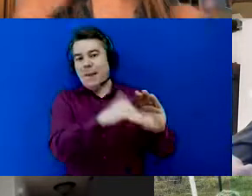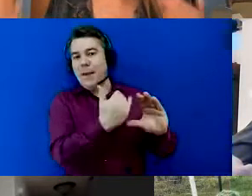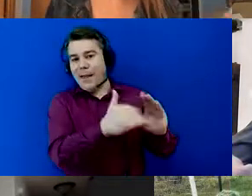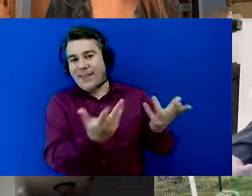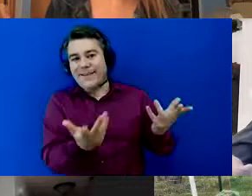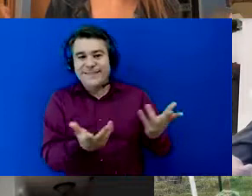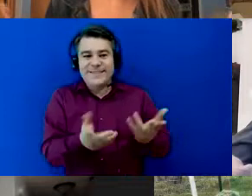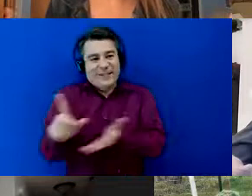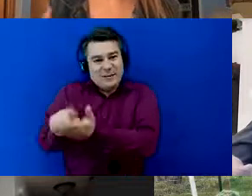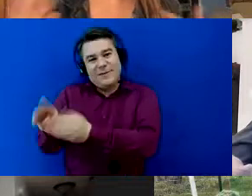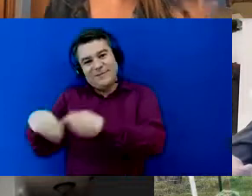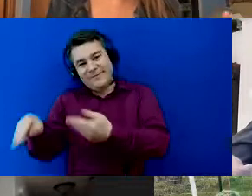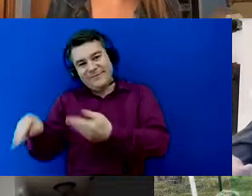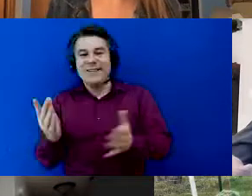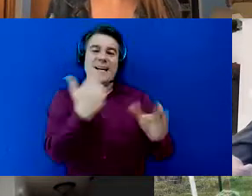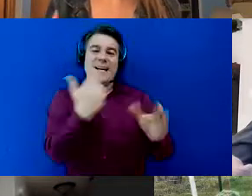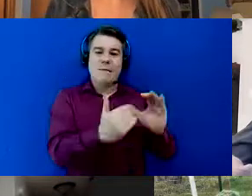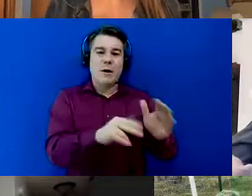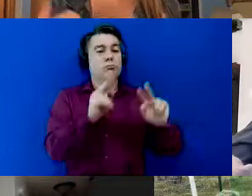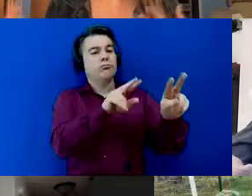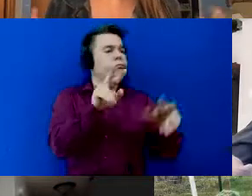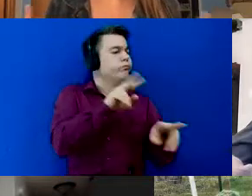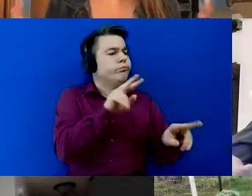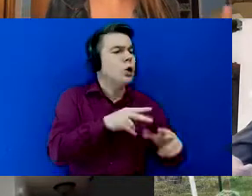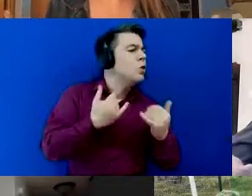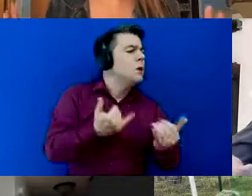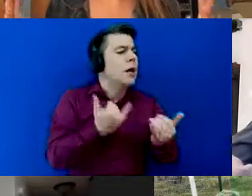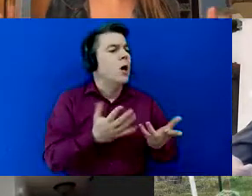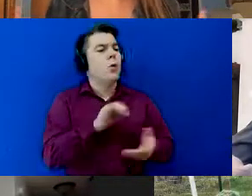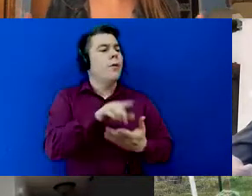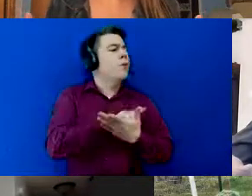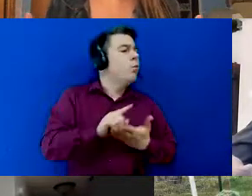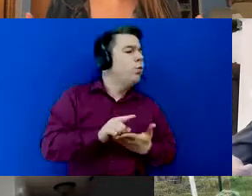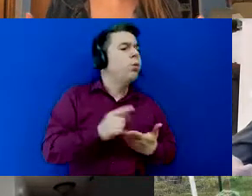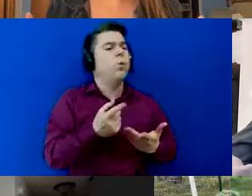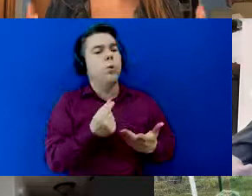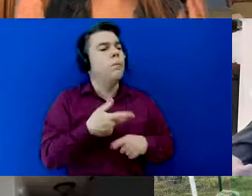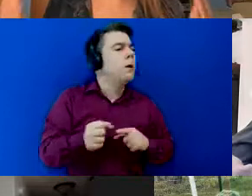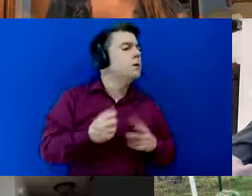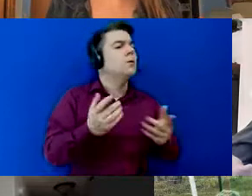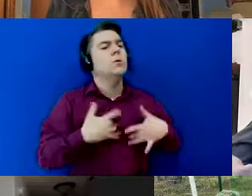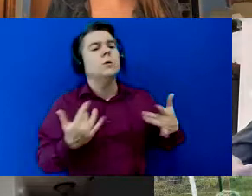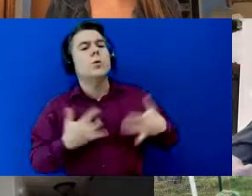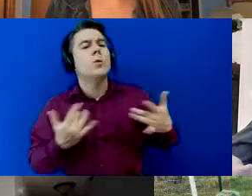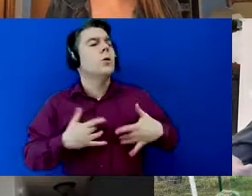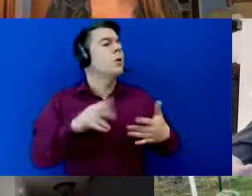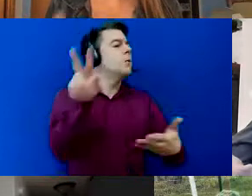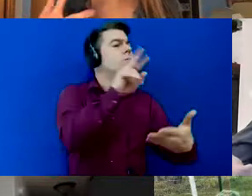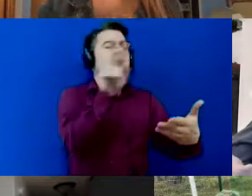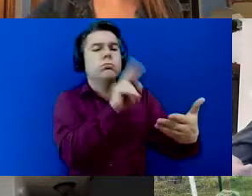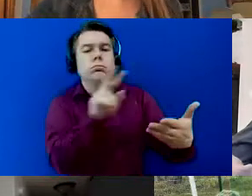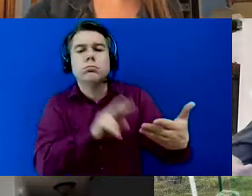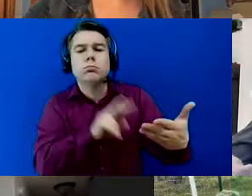you and get caught up on the day or you know that week whatever it is get caught up on it so start with your Plexus news